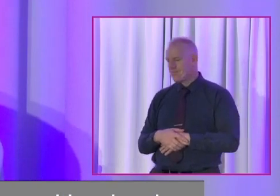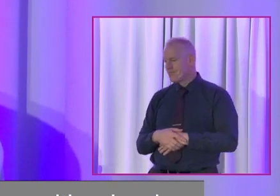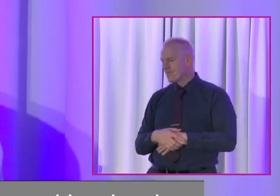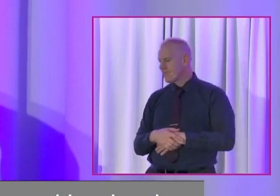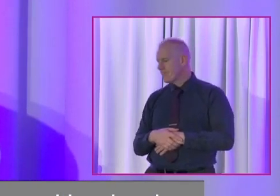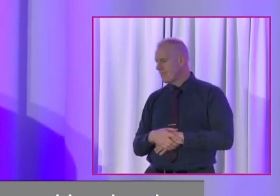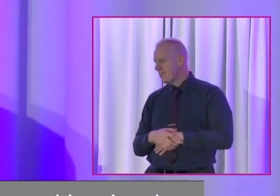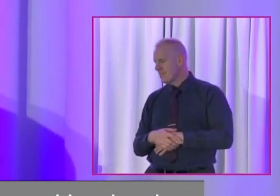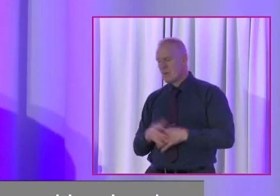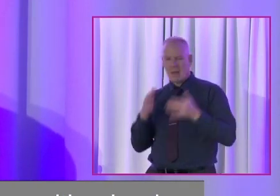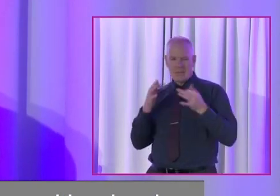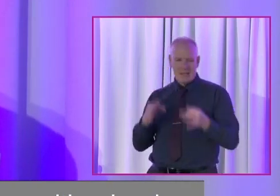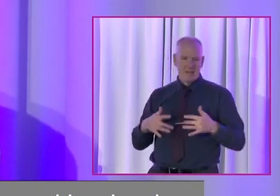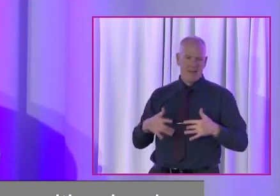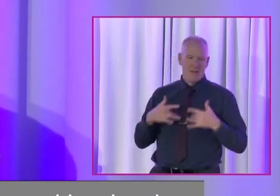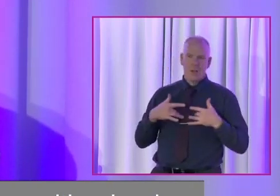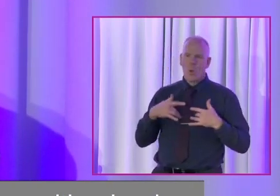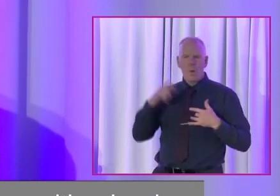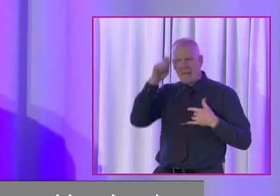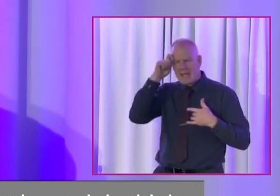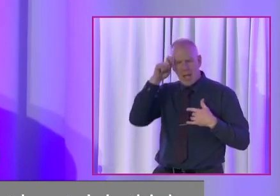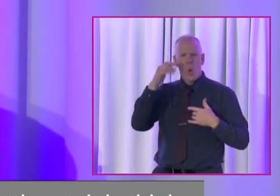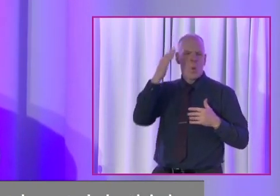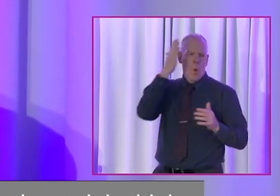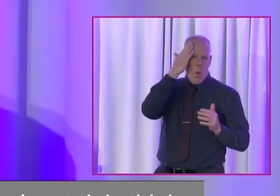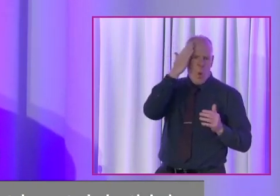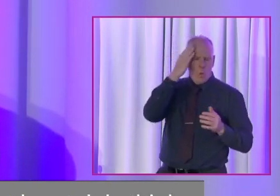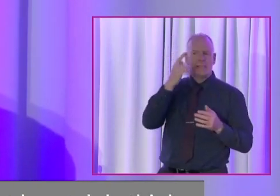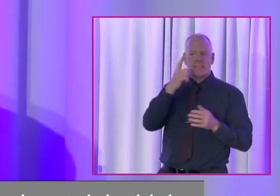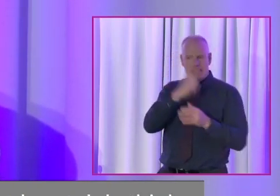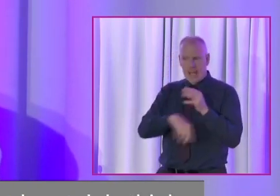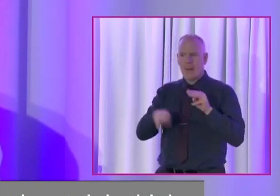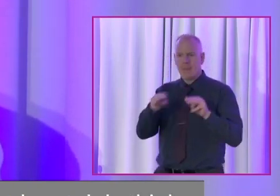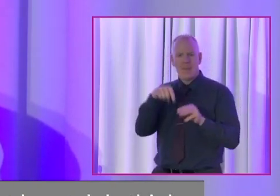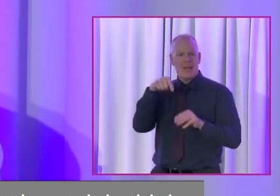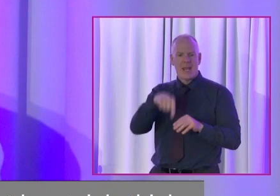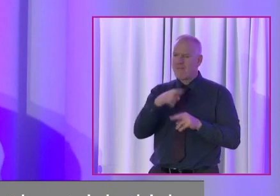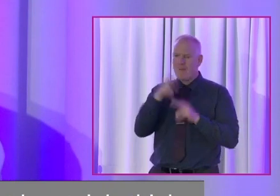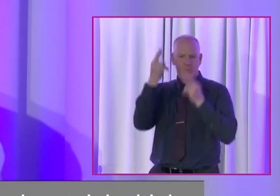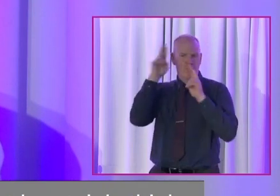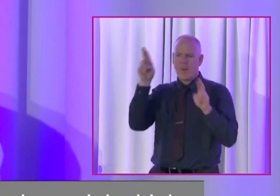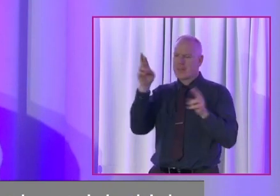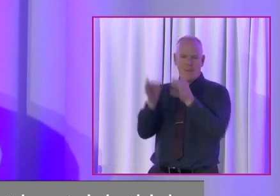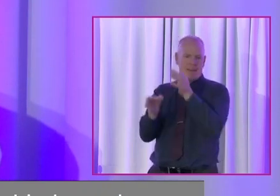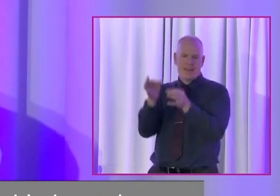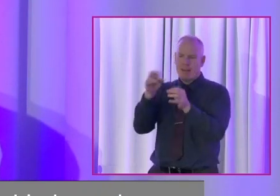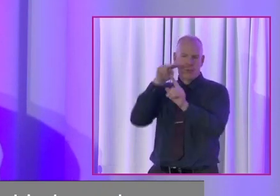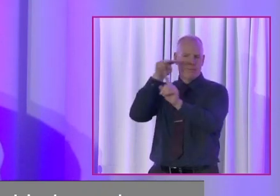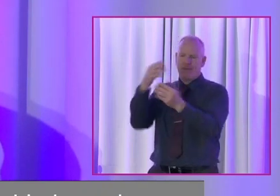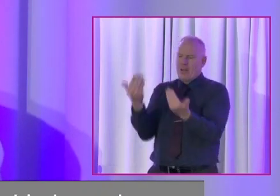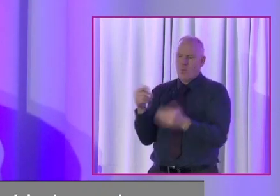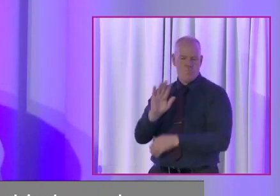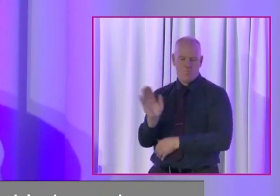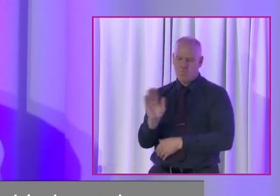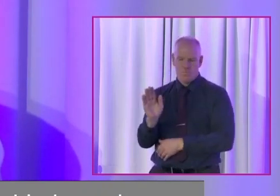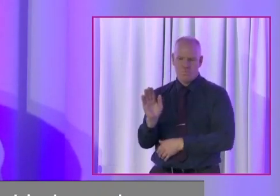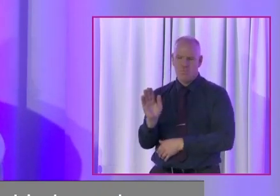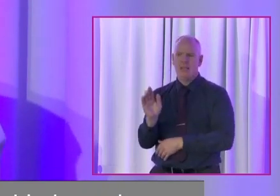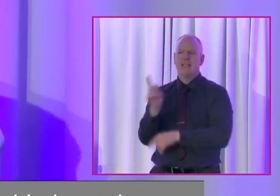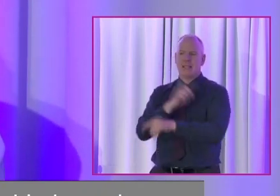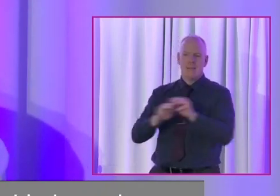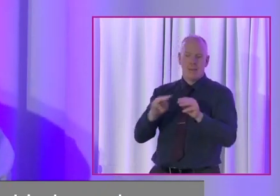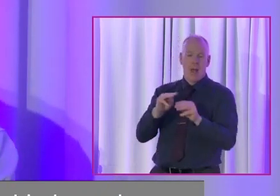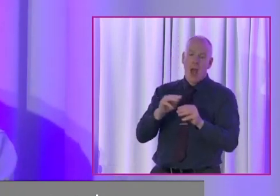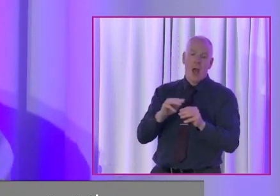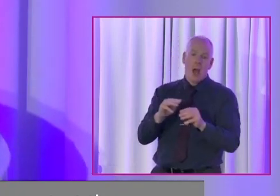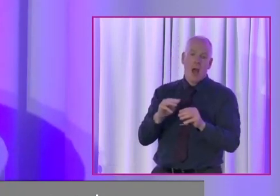But I certainly think that disabled people... don't think. know disabled people are certainly not representing the political aspect at the moment as disabled people.